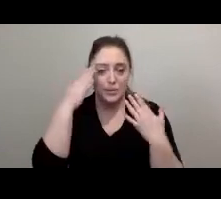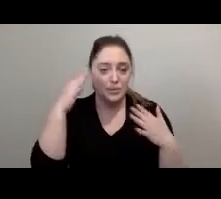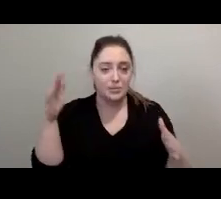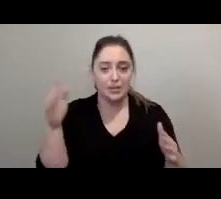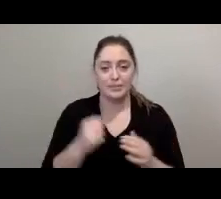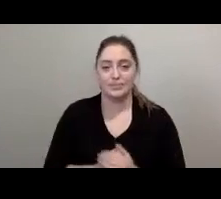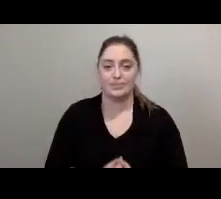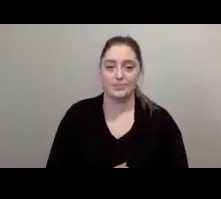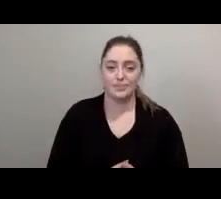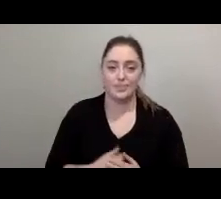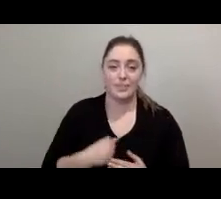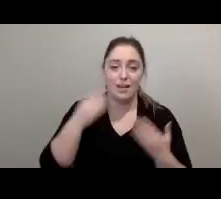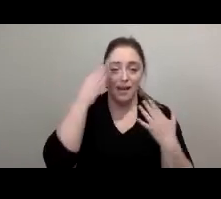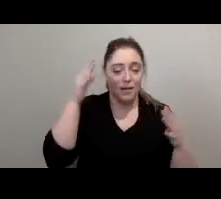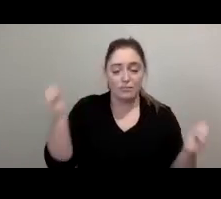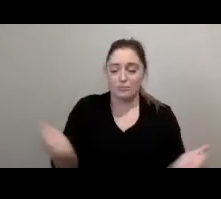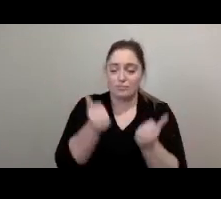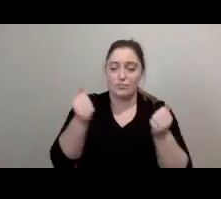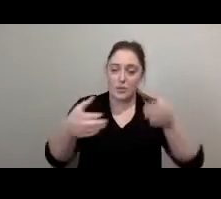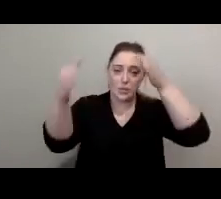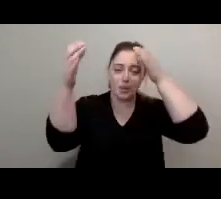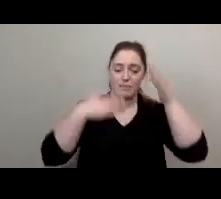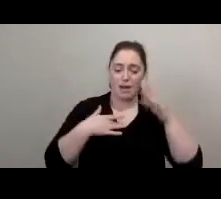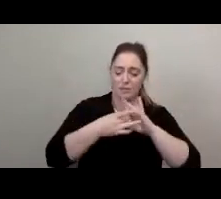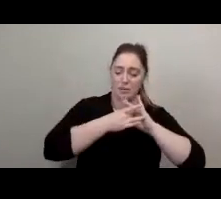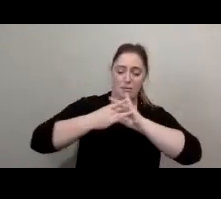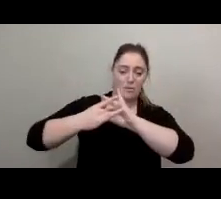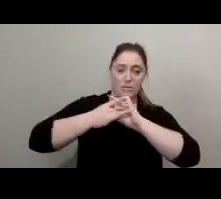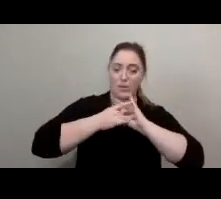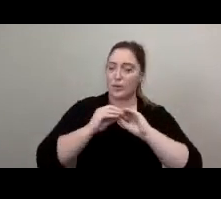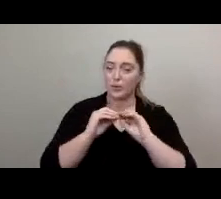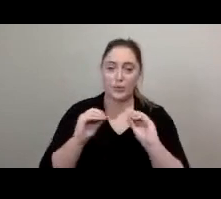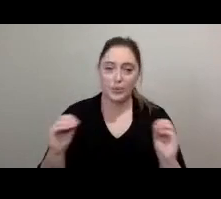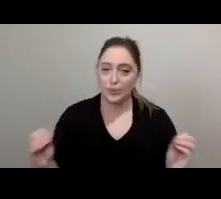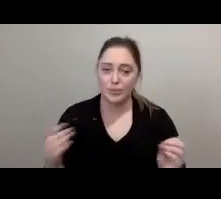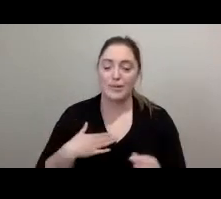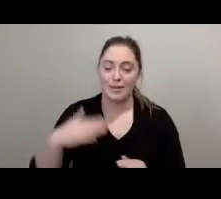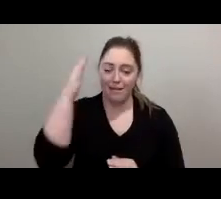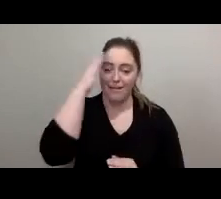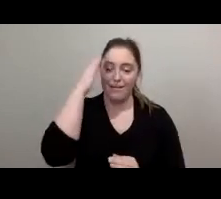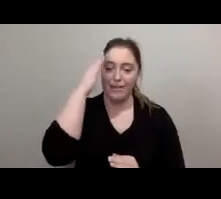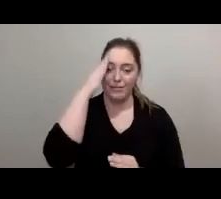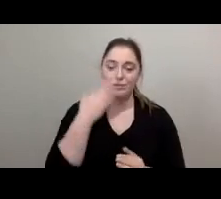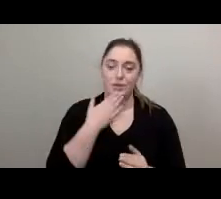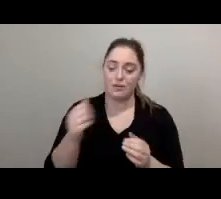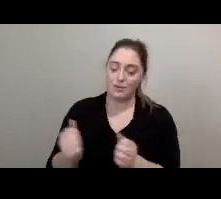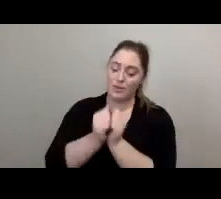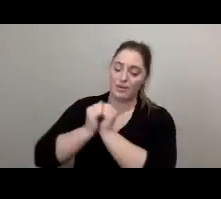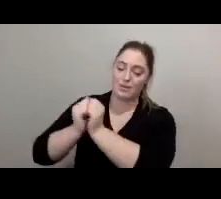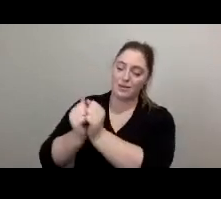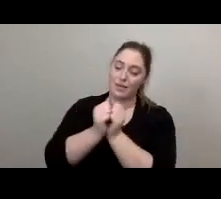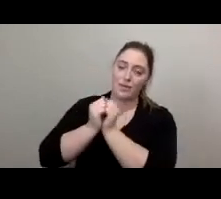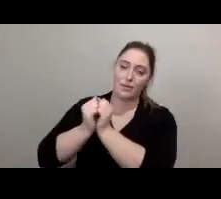where i belong but i know is good good